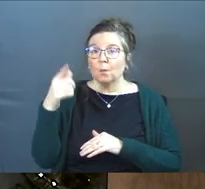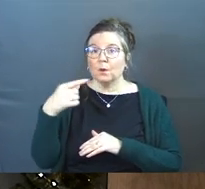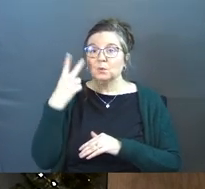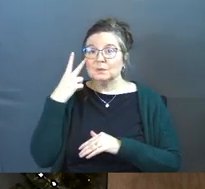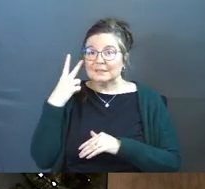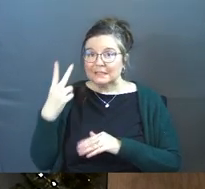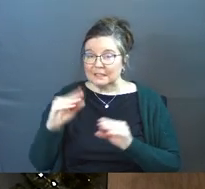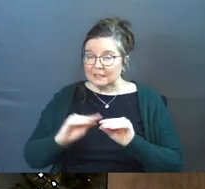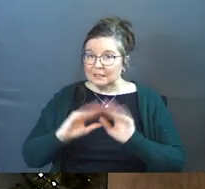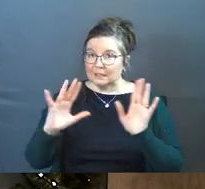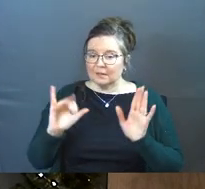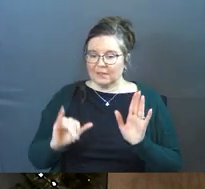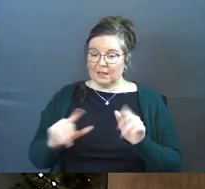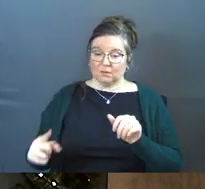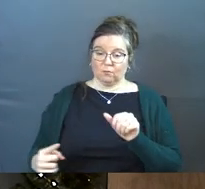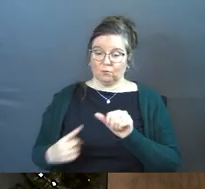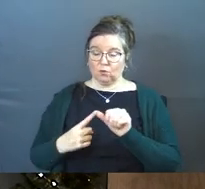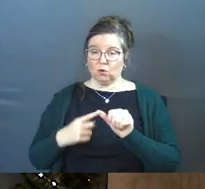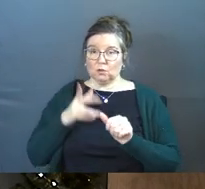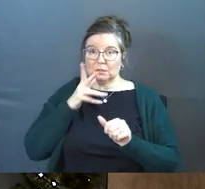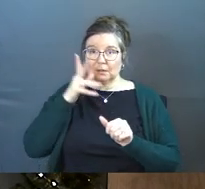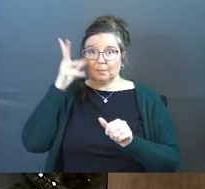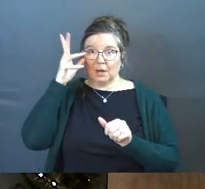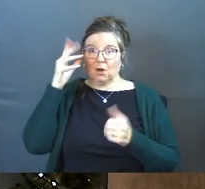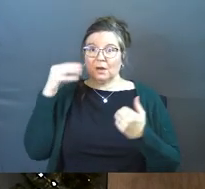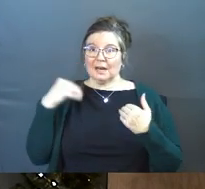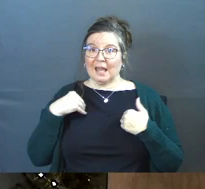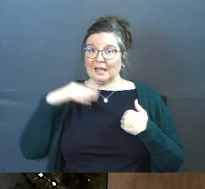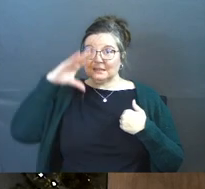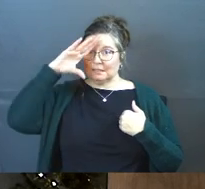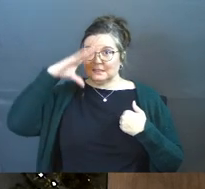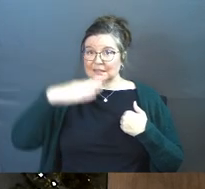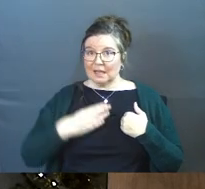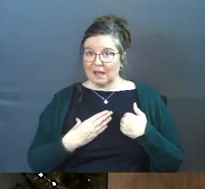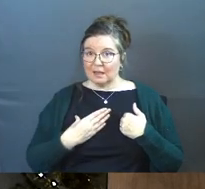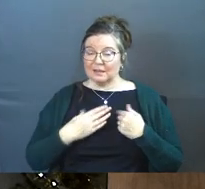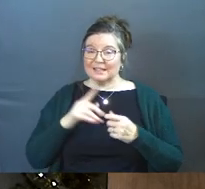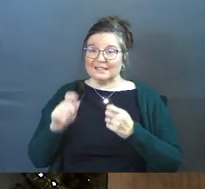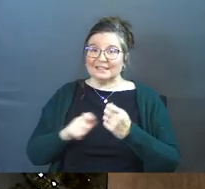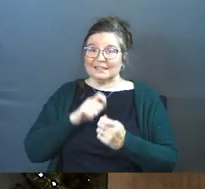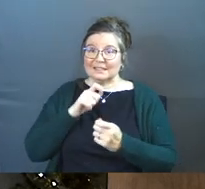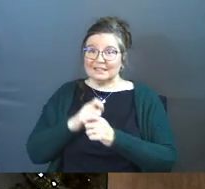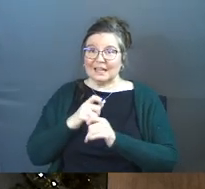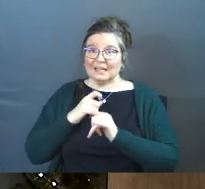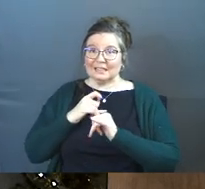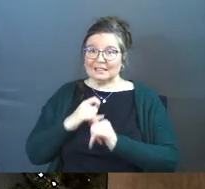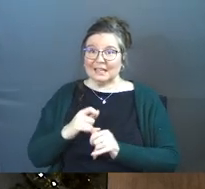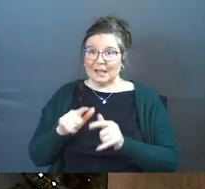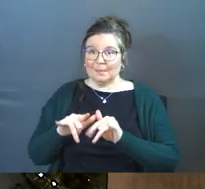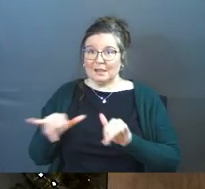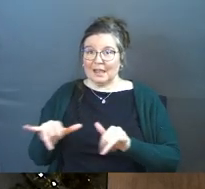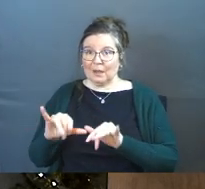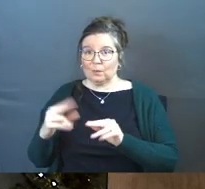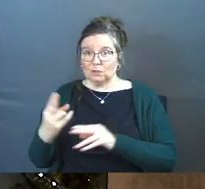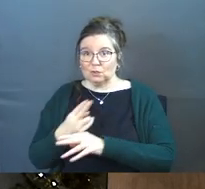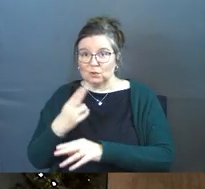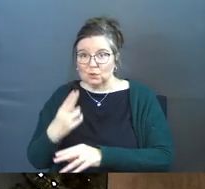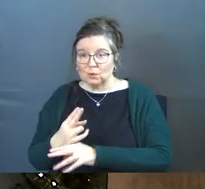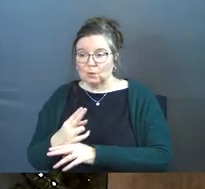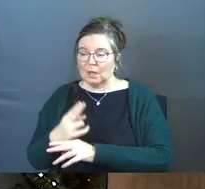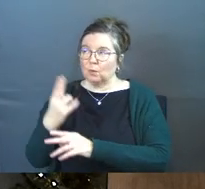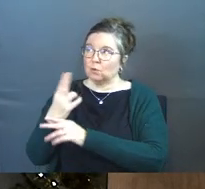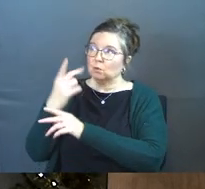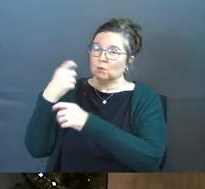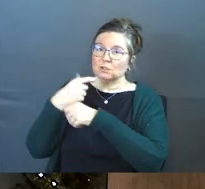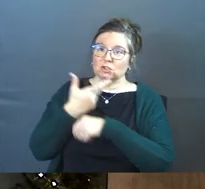want you to see that as the first parent has a son, the exact same language is used as